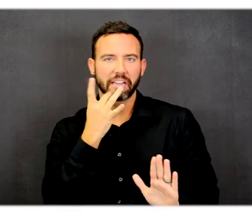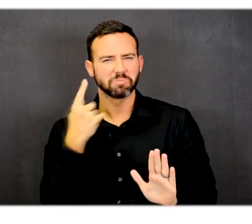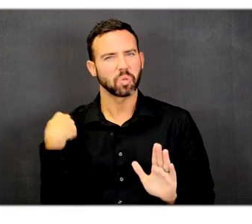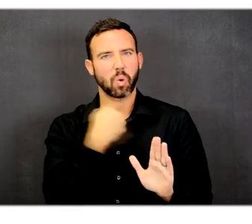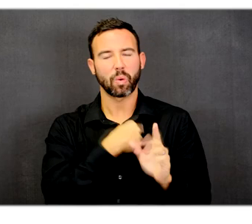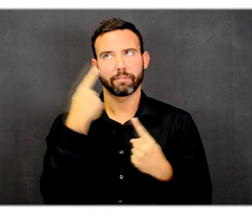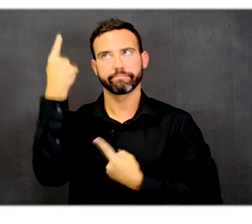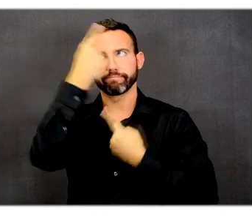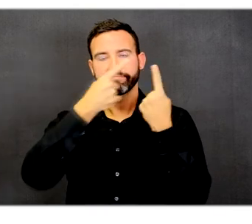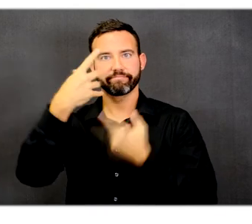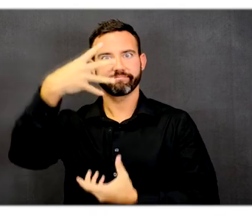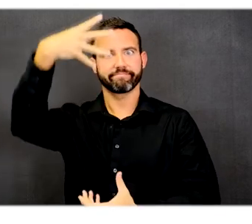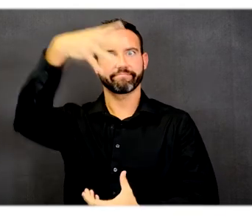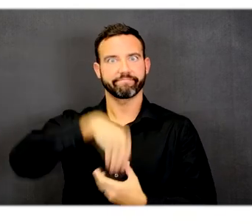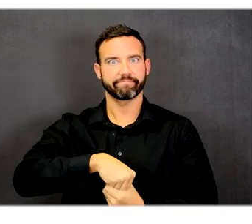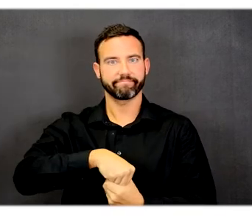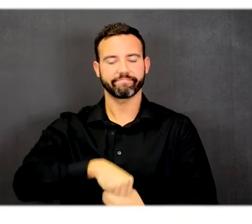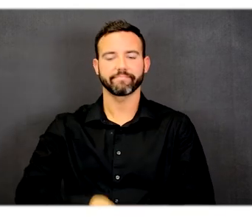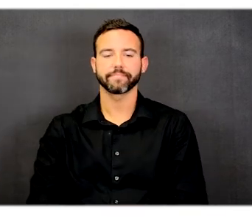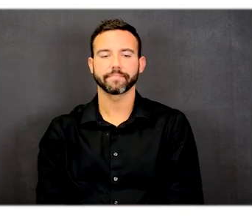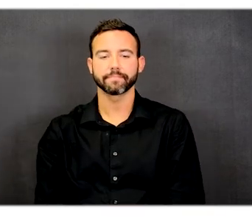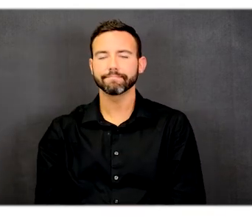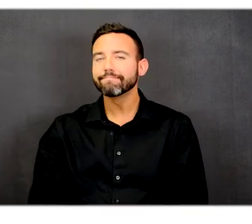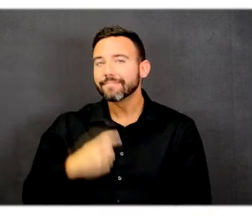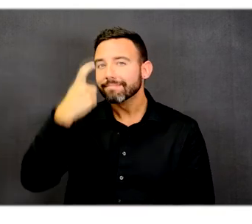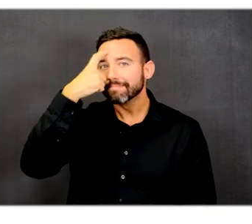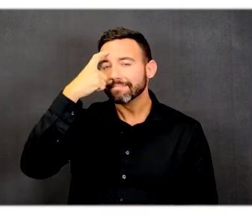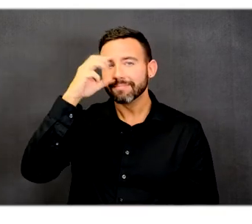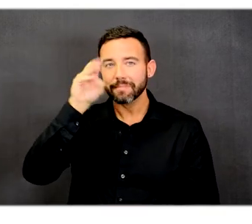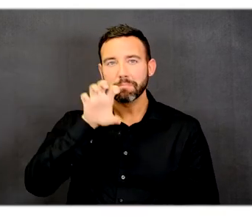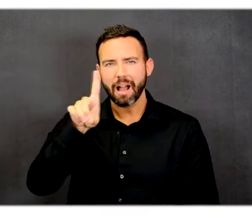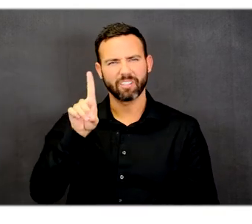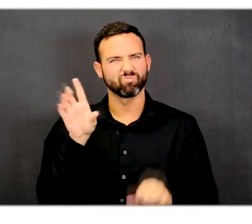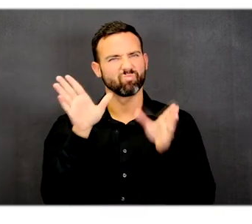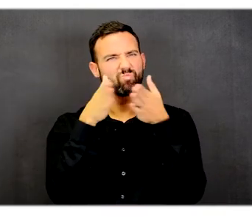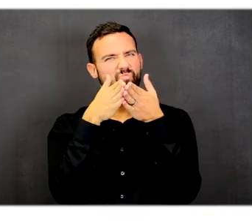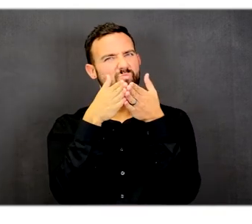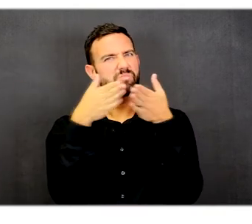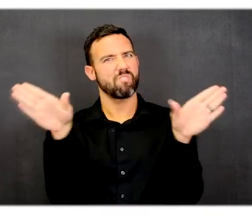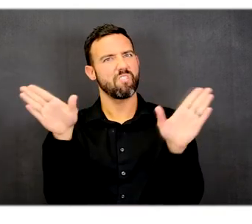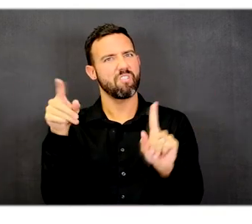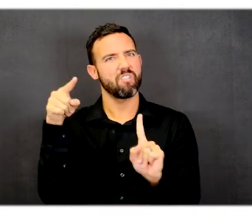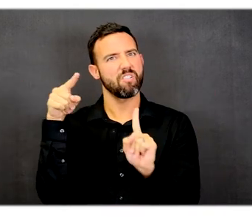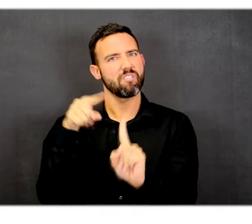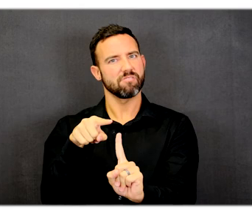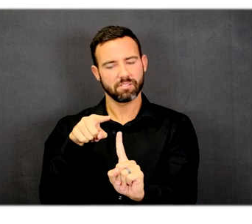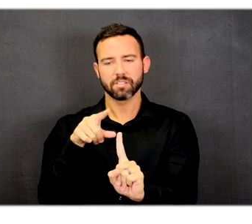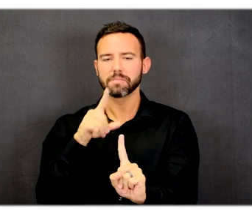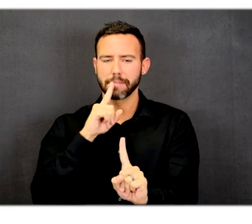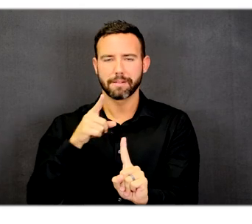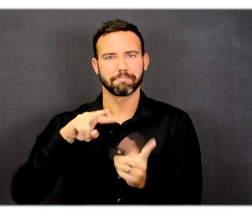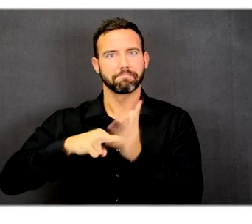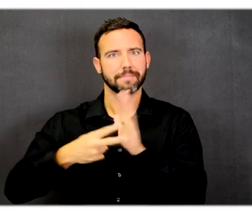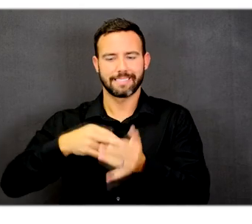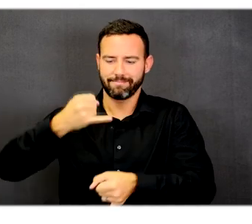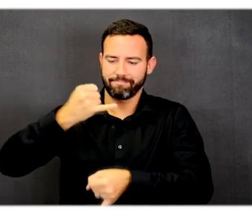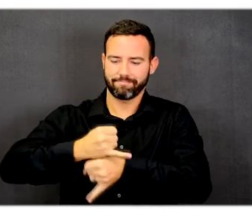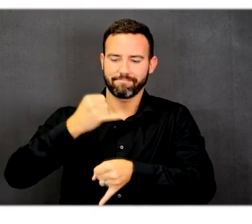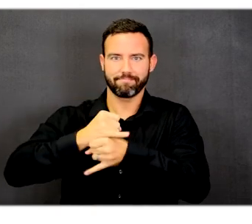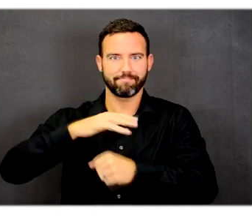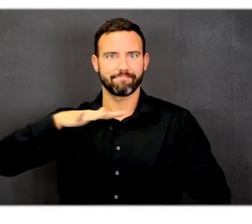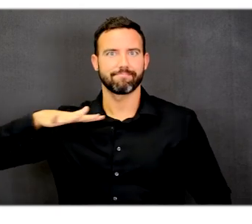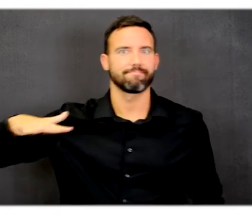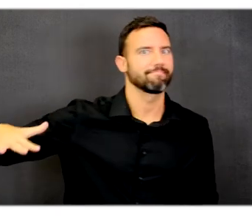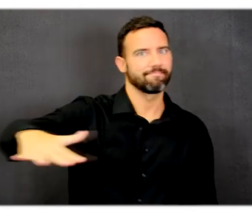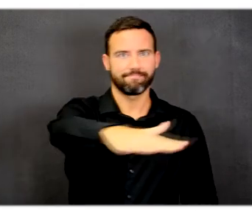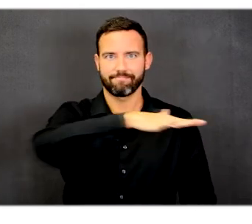Mind is a very broad component, but applies to the destination campus. It is a place for people to visit